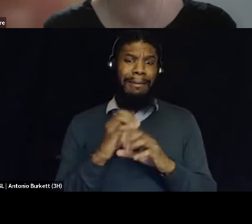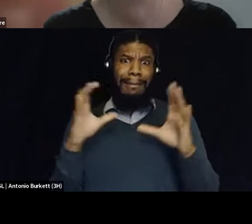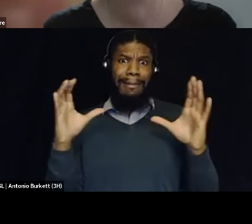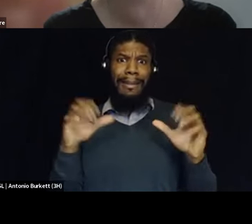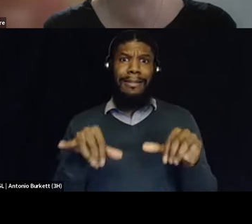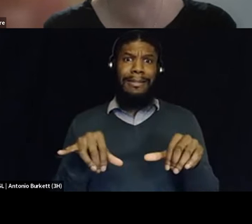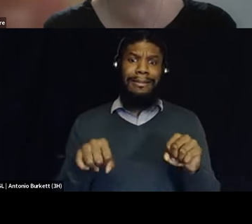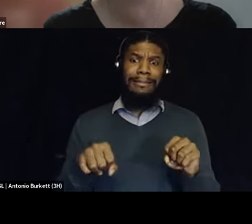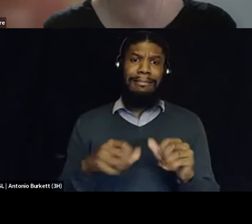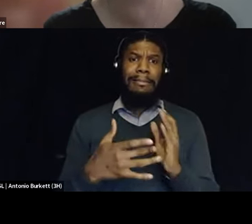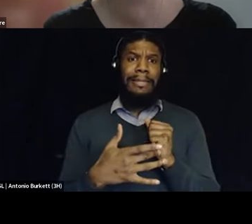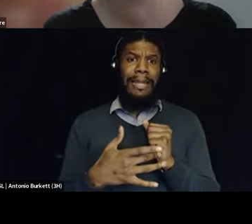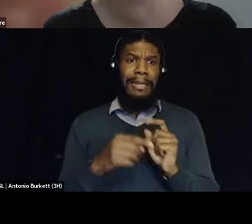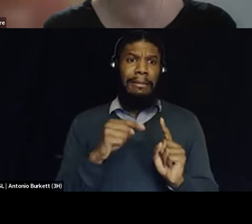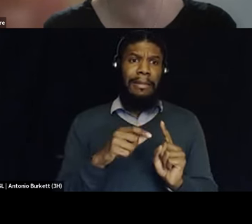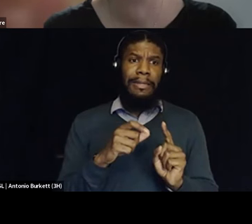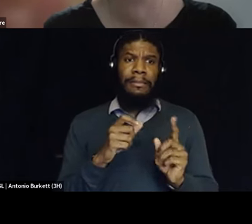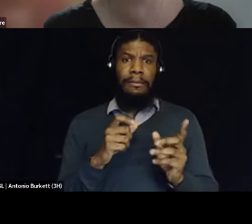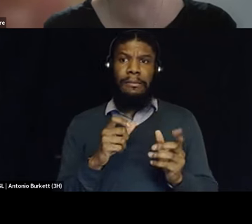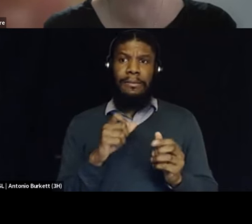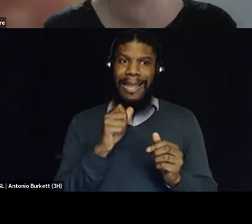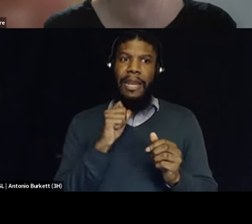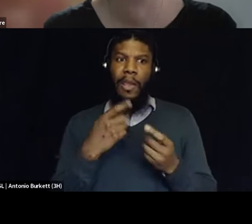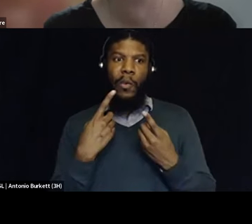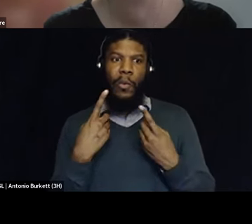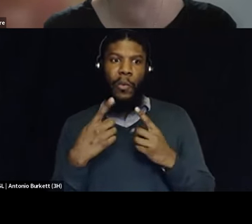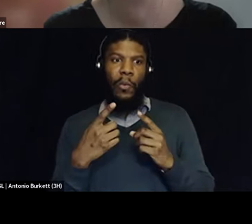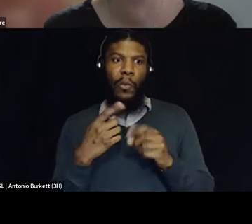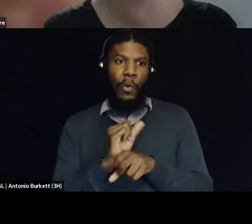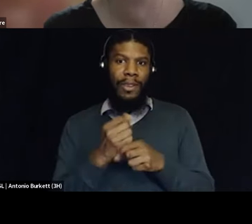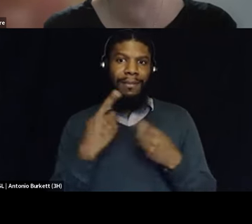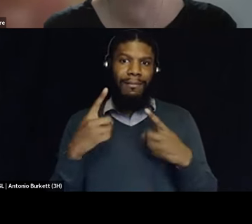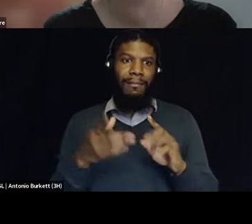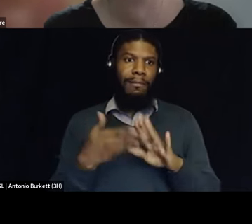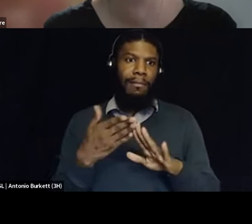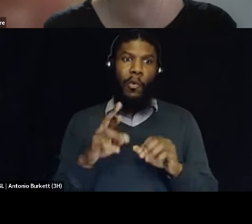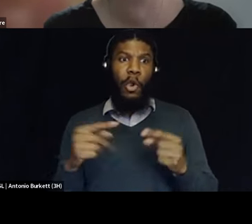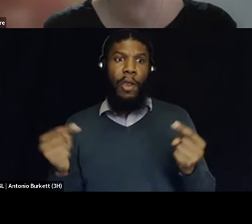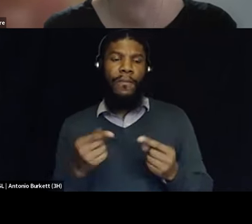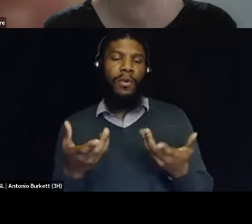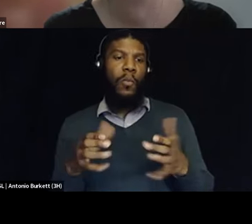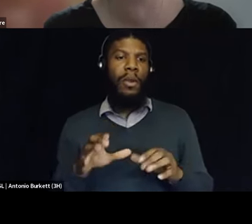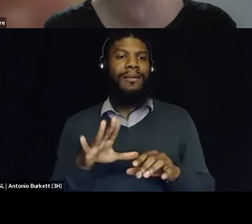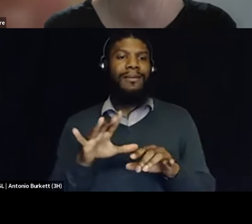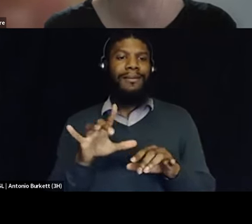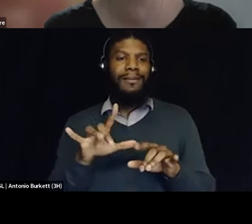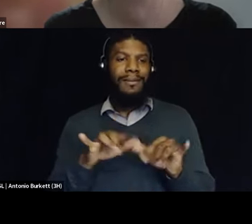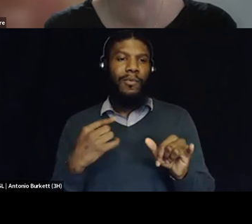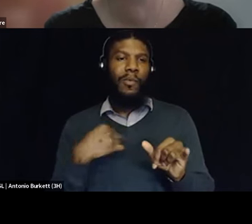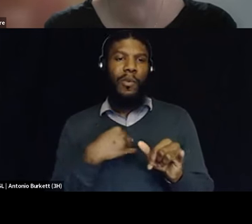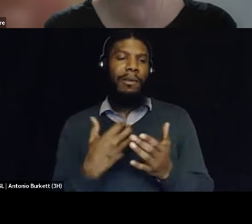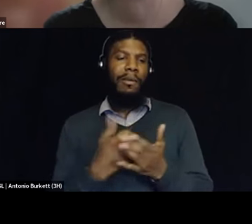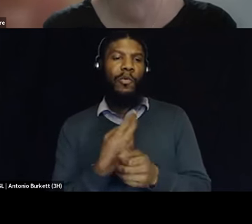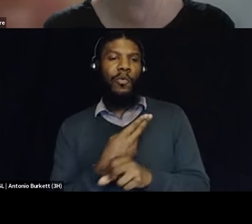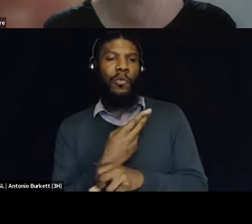isn't um not working or just super harmful but we also like want to try to use that to challenge the logics that